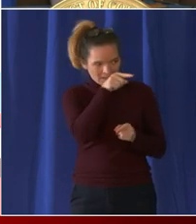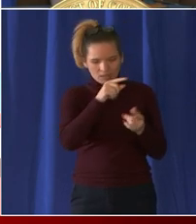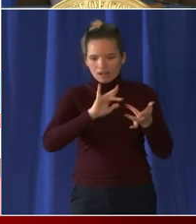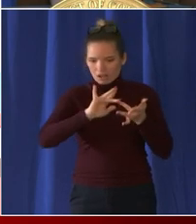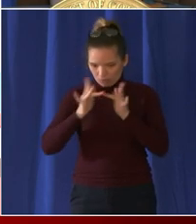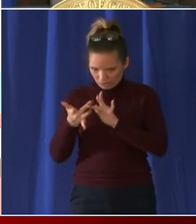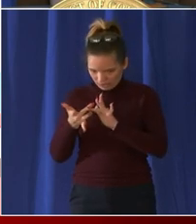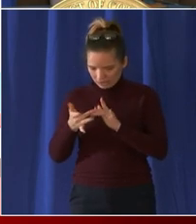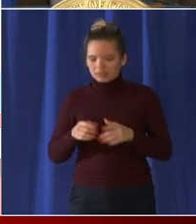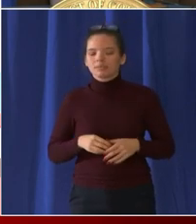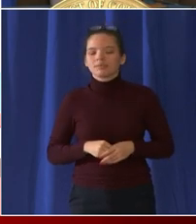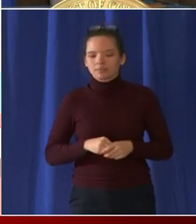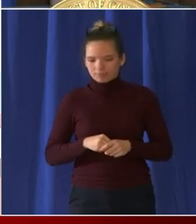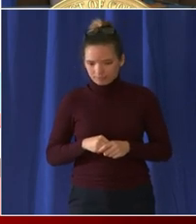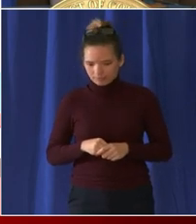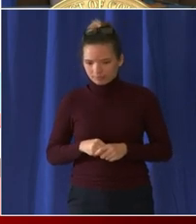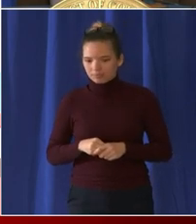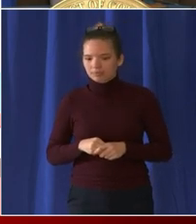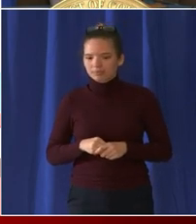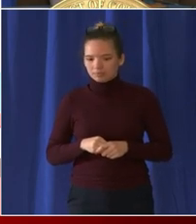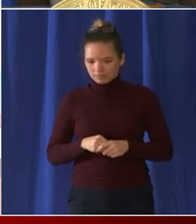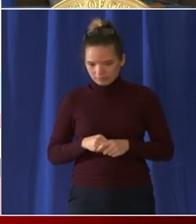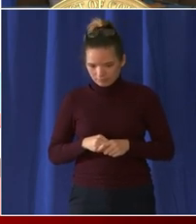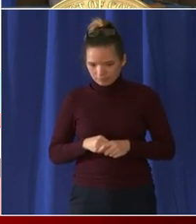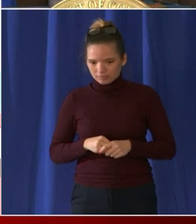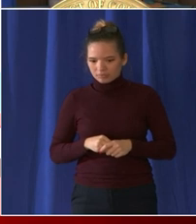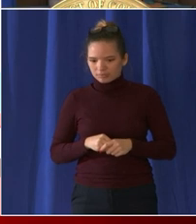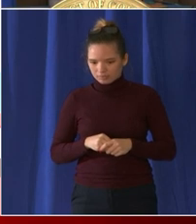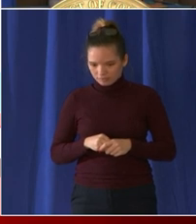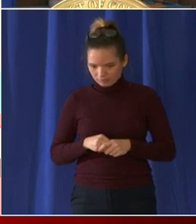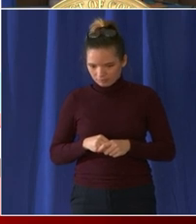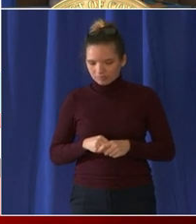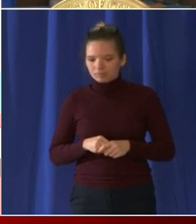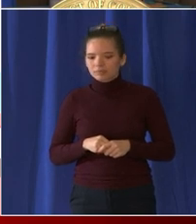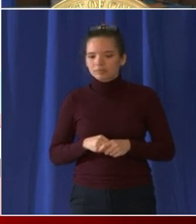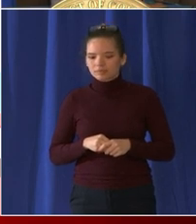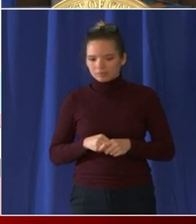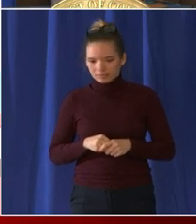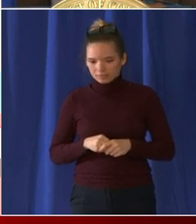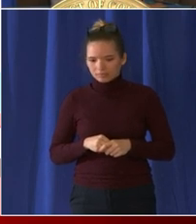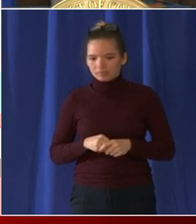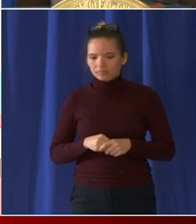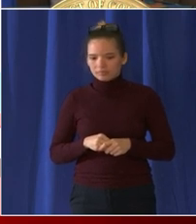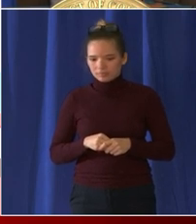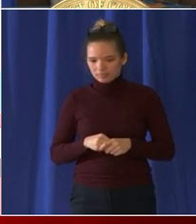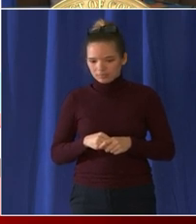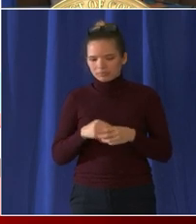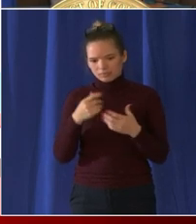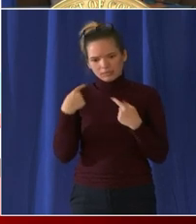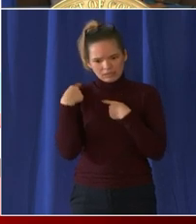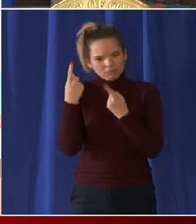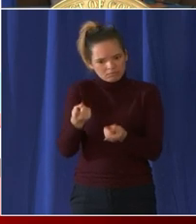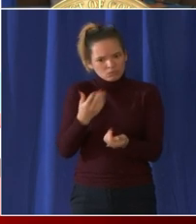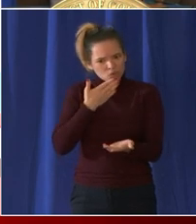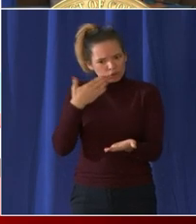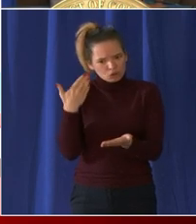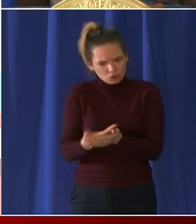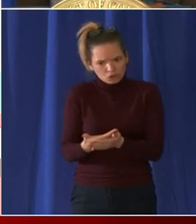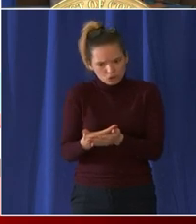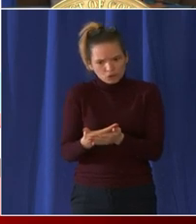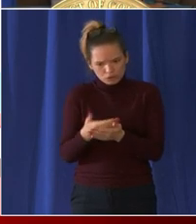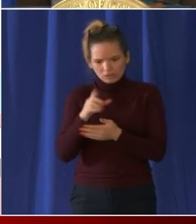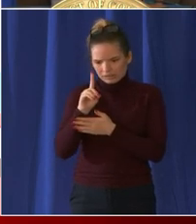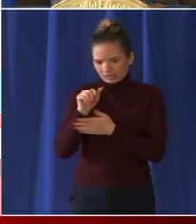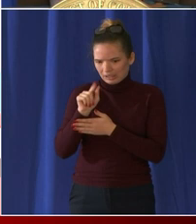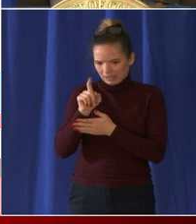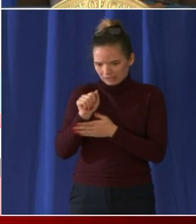able today to include school by school data on its website and we invite people